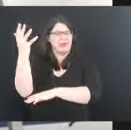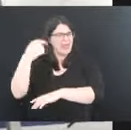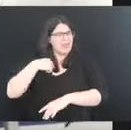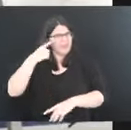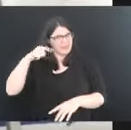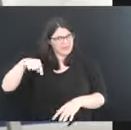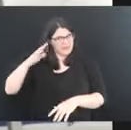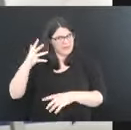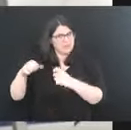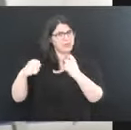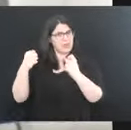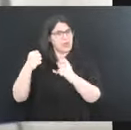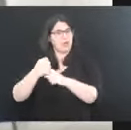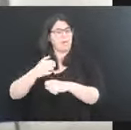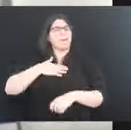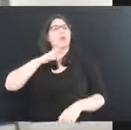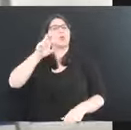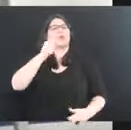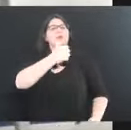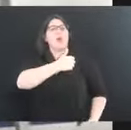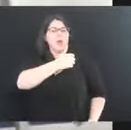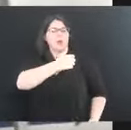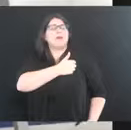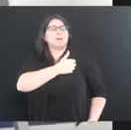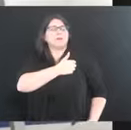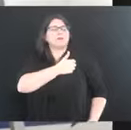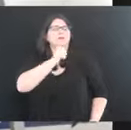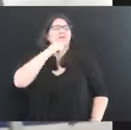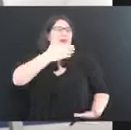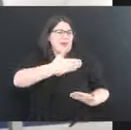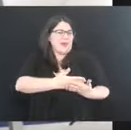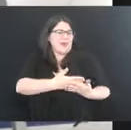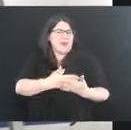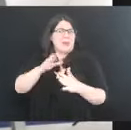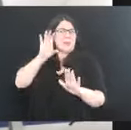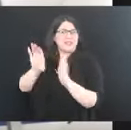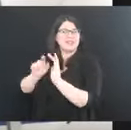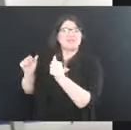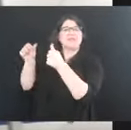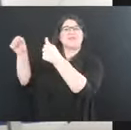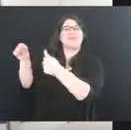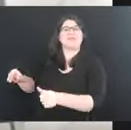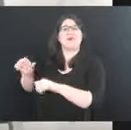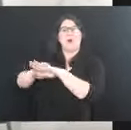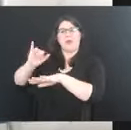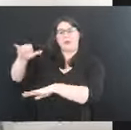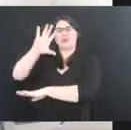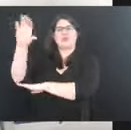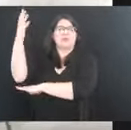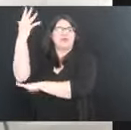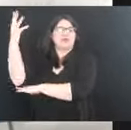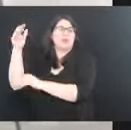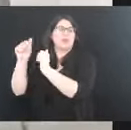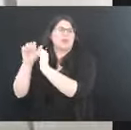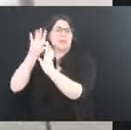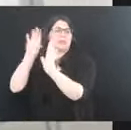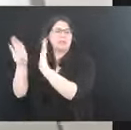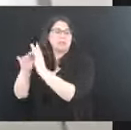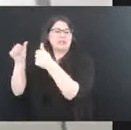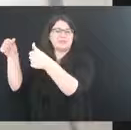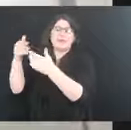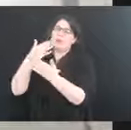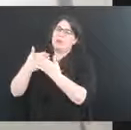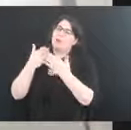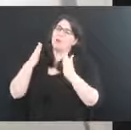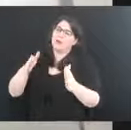my US Army daughter will be having her picture on that tree. We're very proud of and it's just a great way to salute those who serve this country. My question